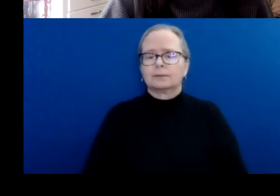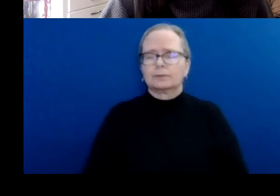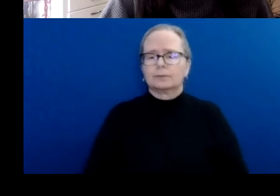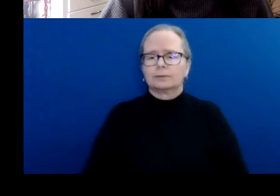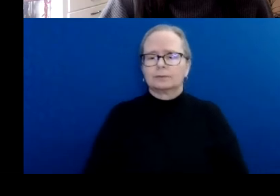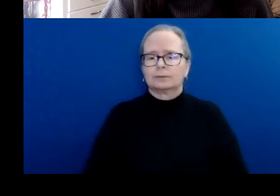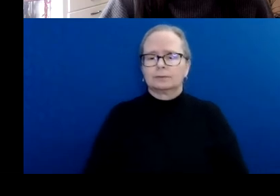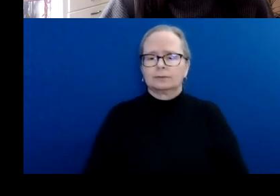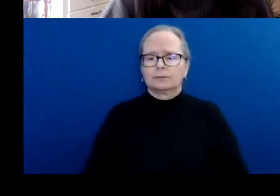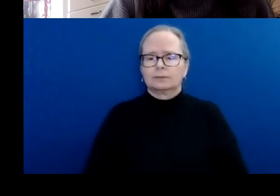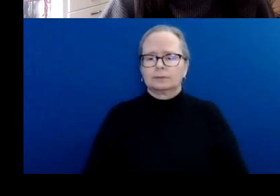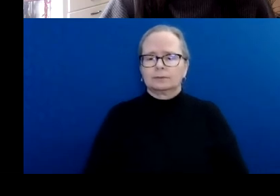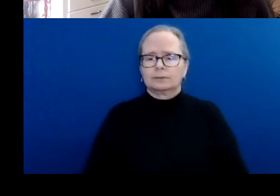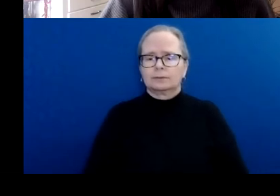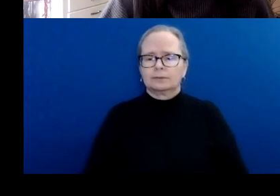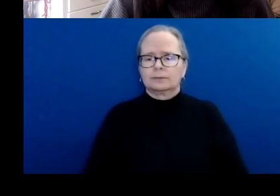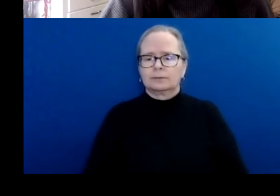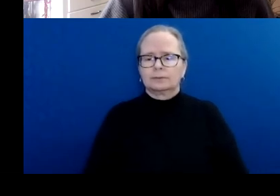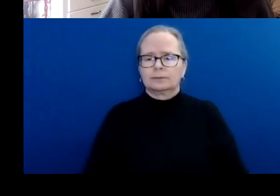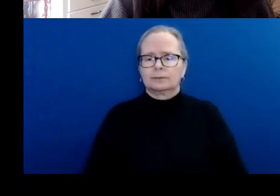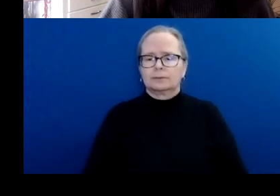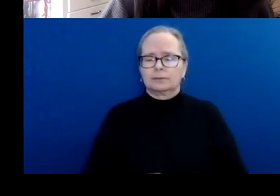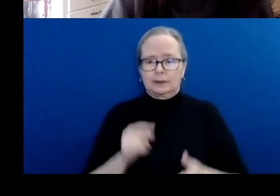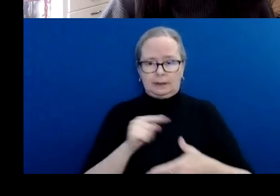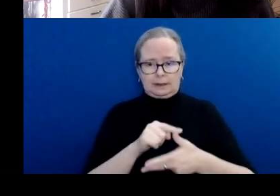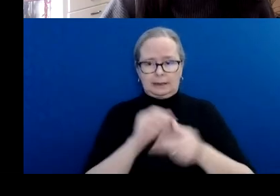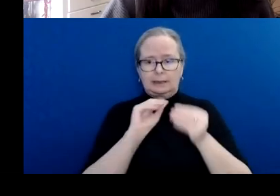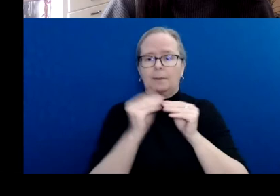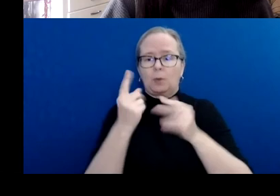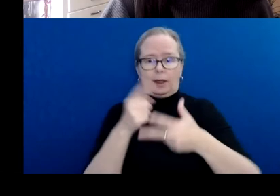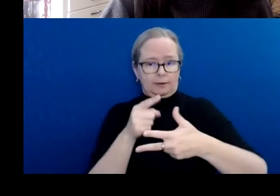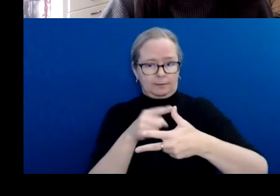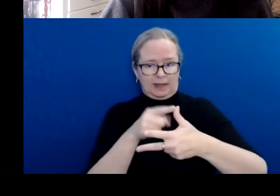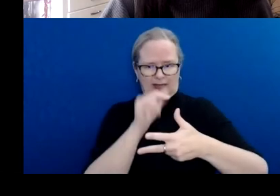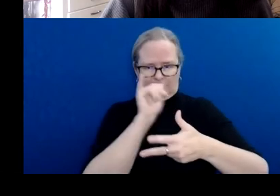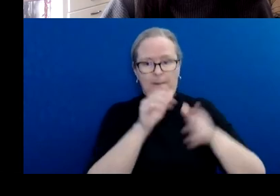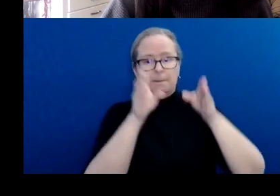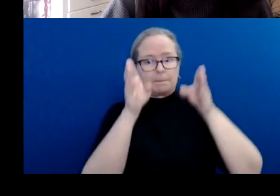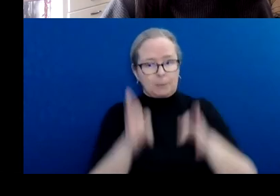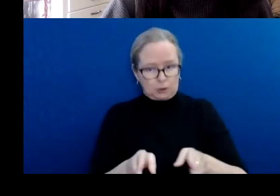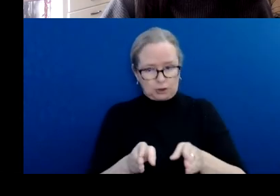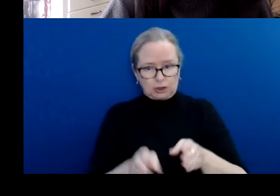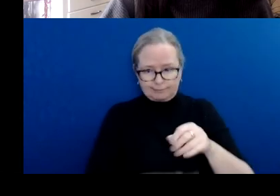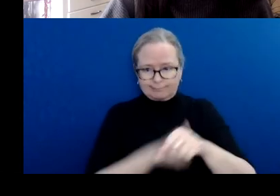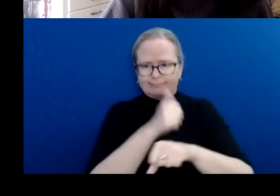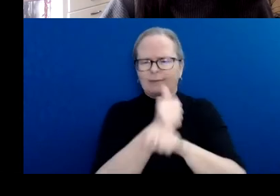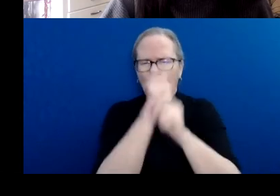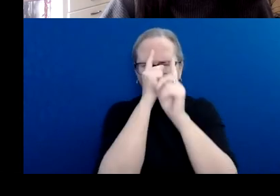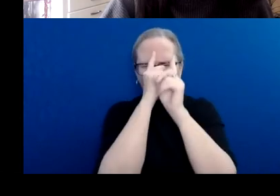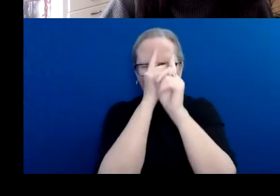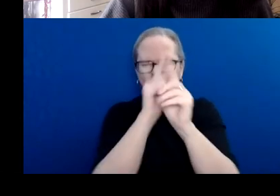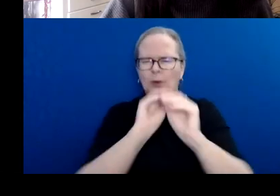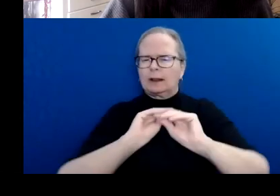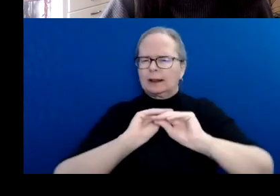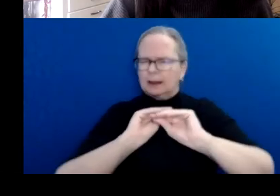Criteria number one is the applicant demonstrates a clear set of goals and a deep understanding of why these